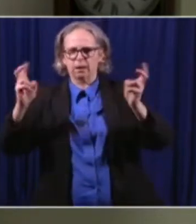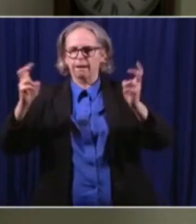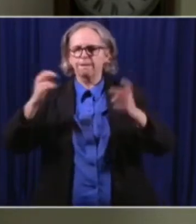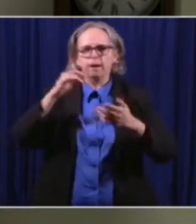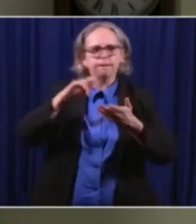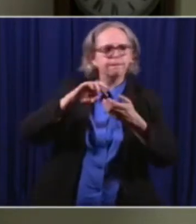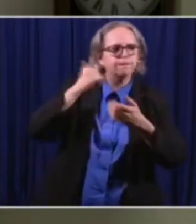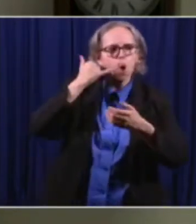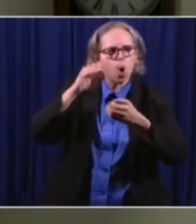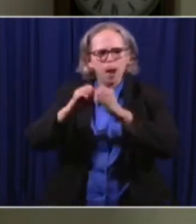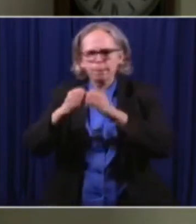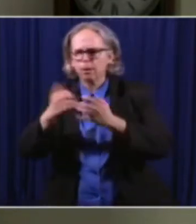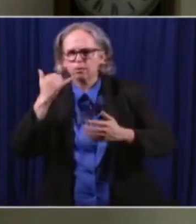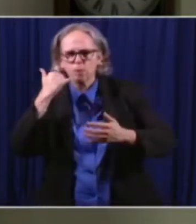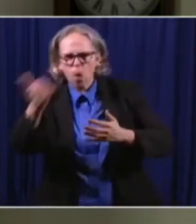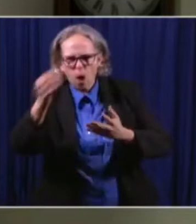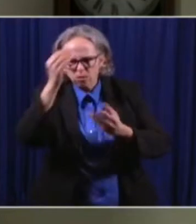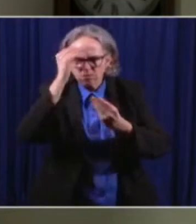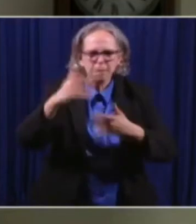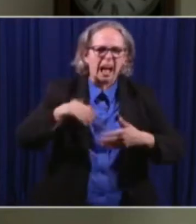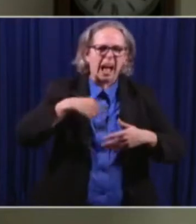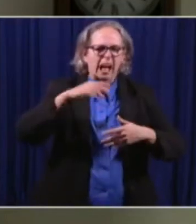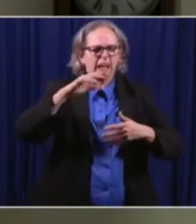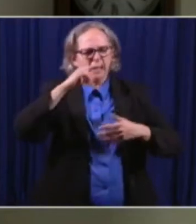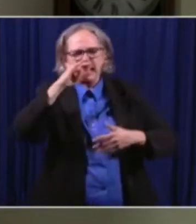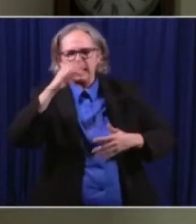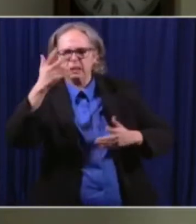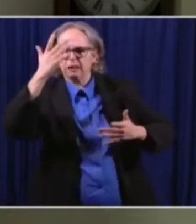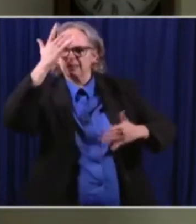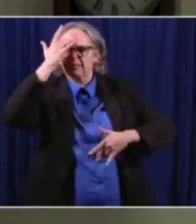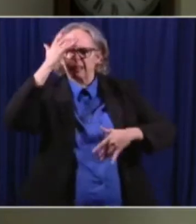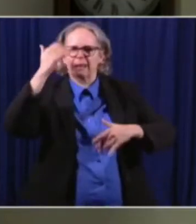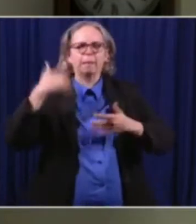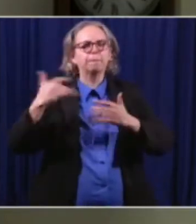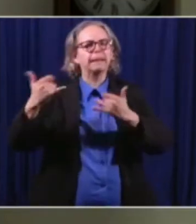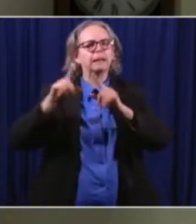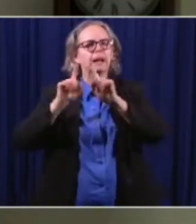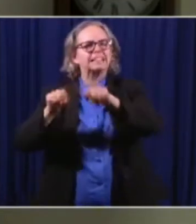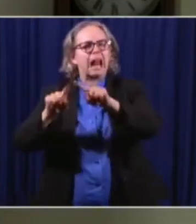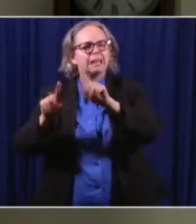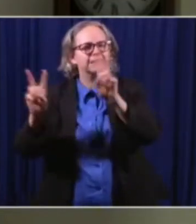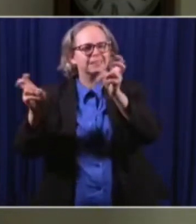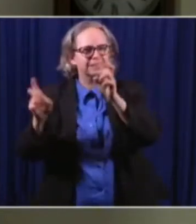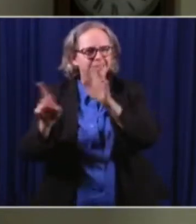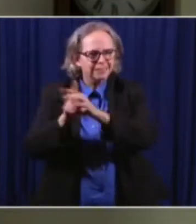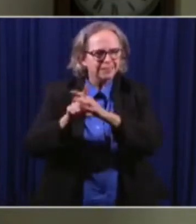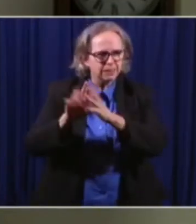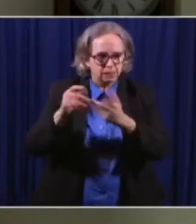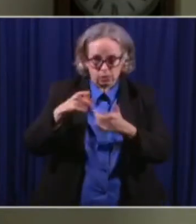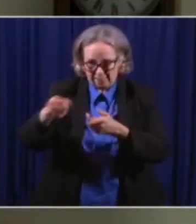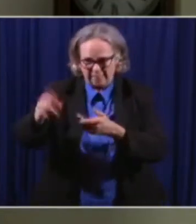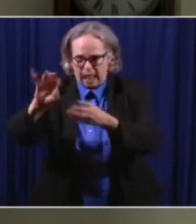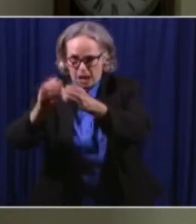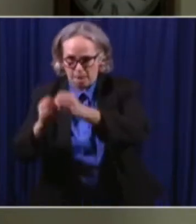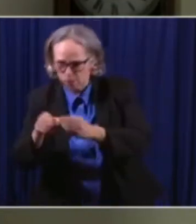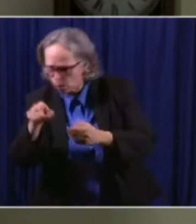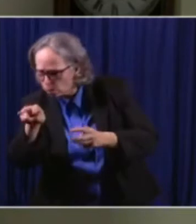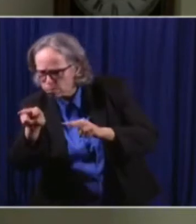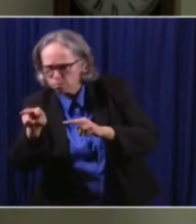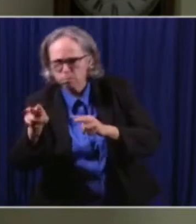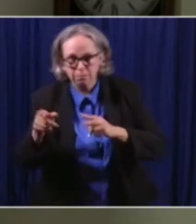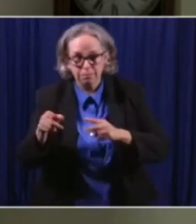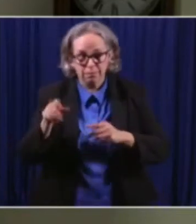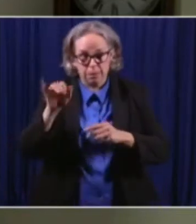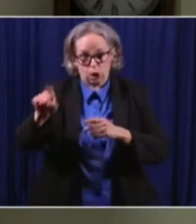where parents report if their children are going to be absent for whatever reason. This reporting mechanism could be that hotline if the